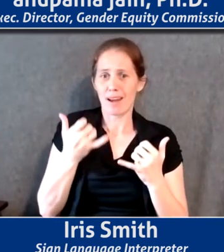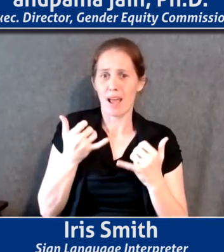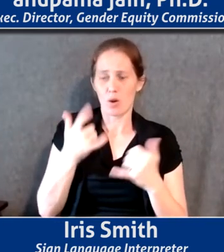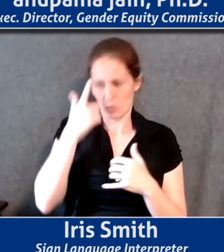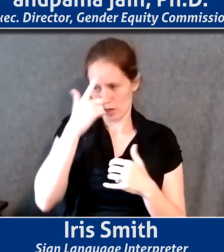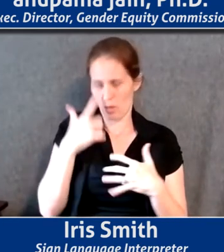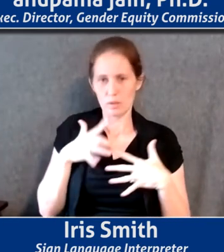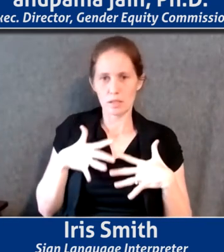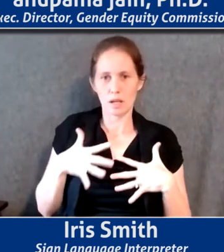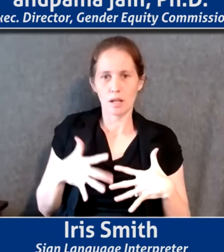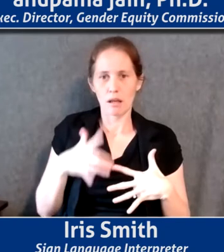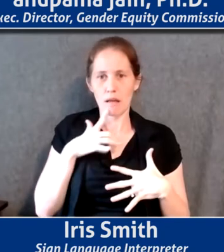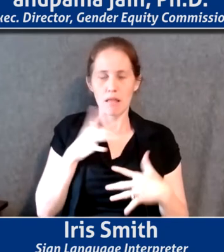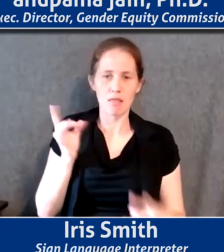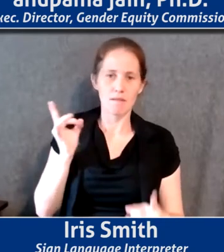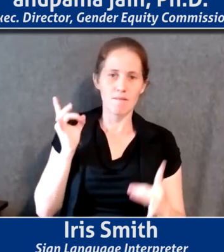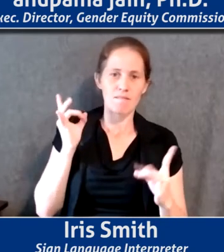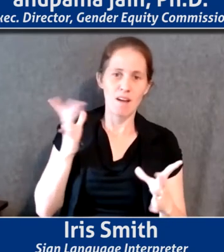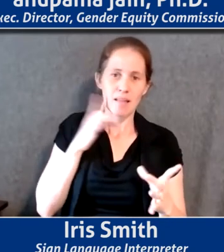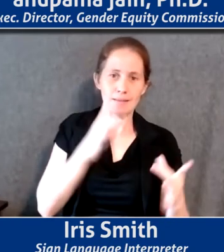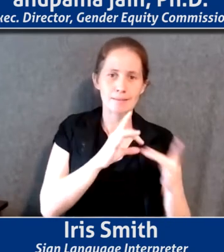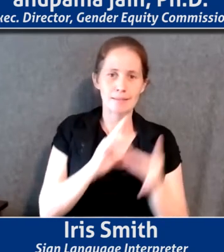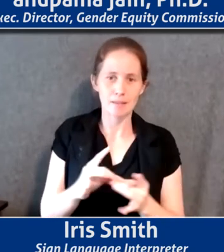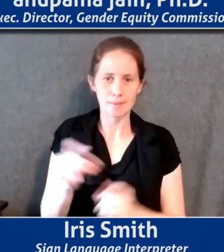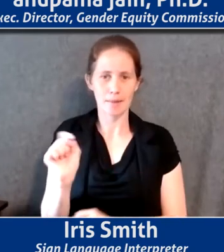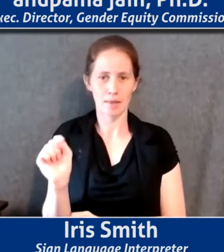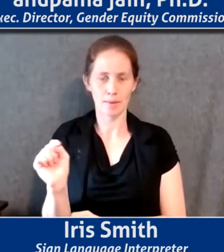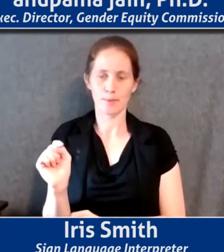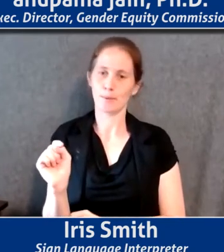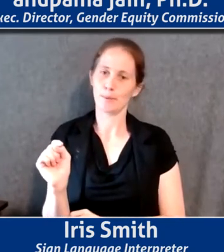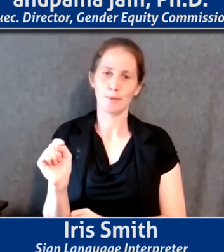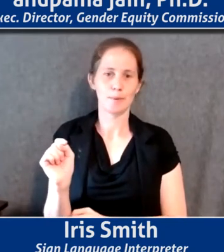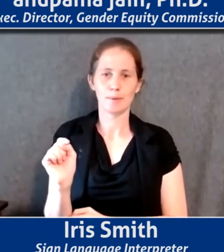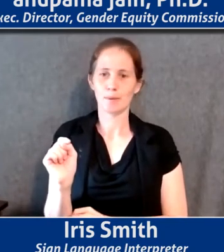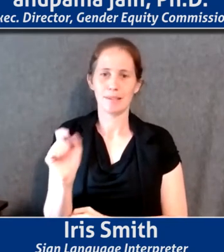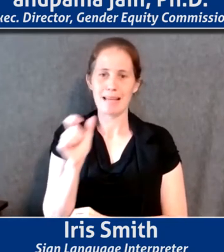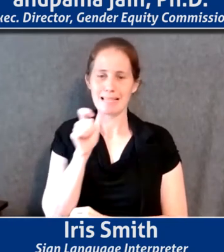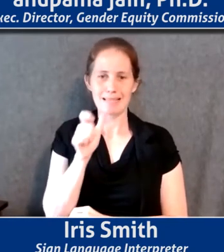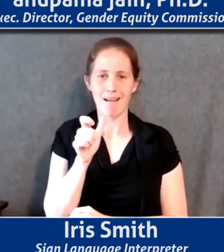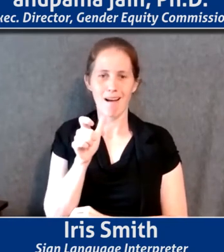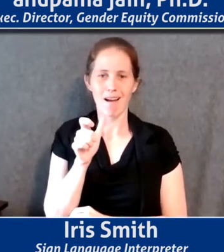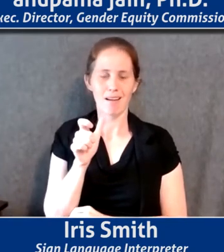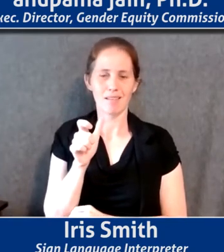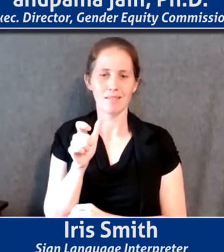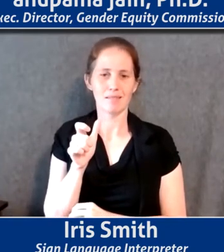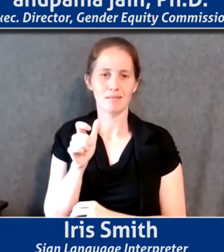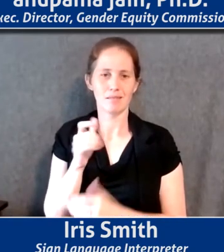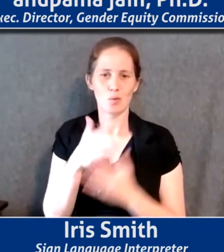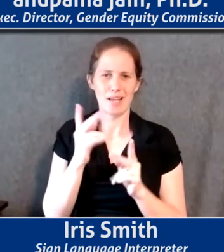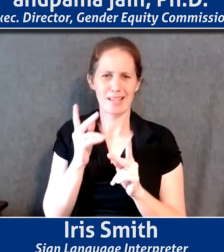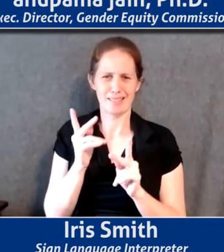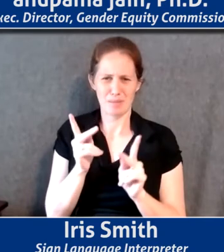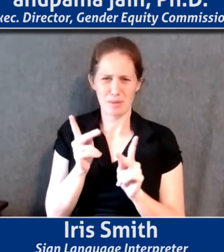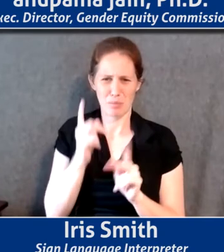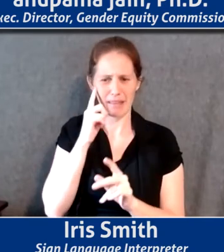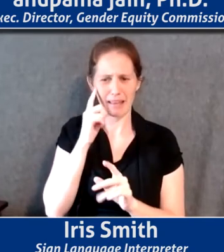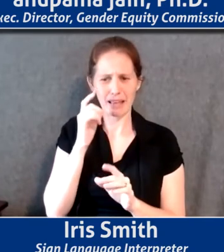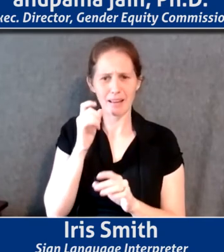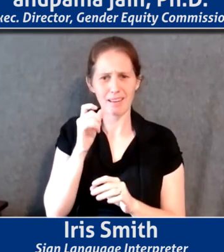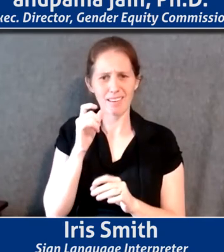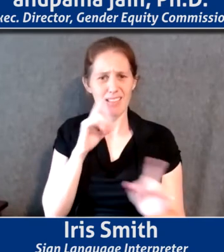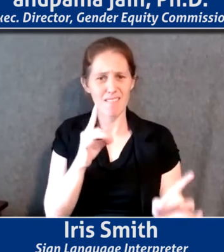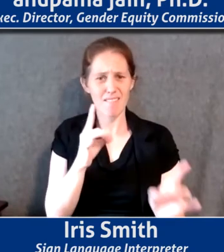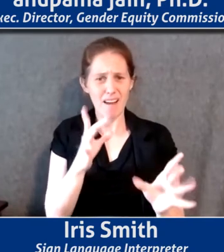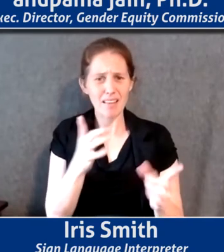and the violence that has occurred in relation to bathrooms, is not what some people might think. The violence is towards people who are